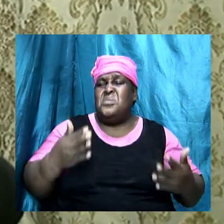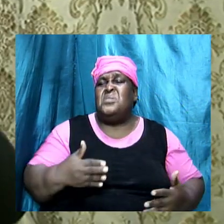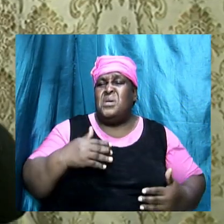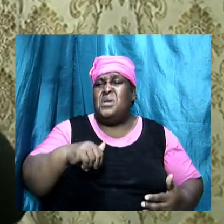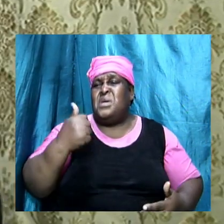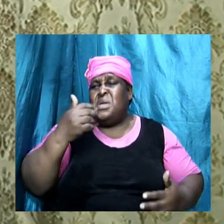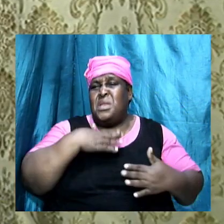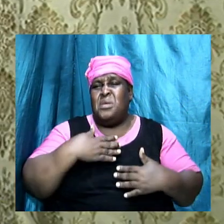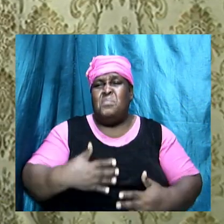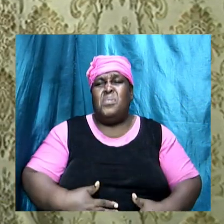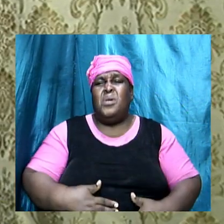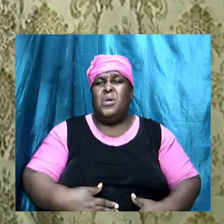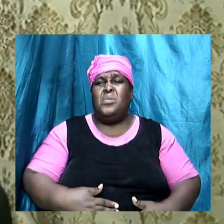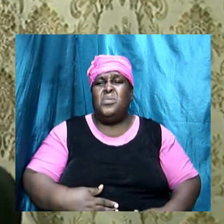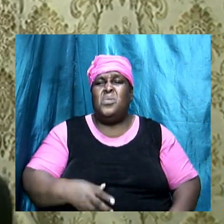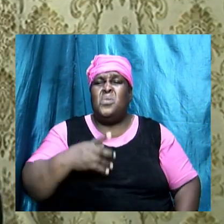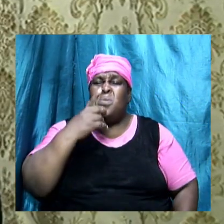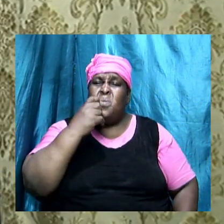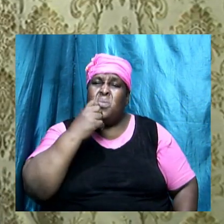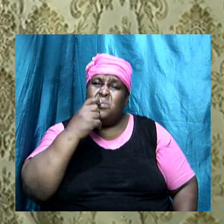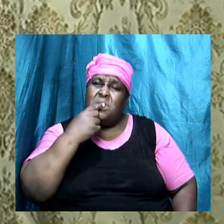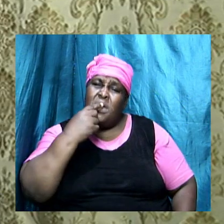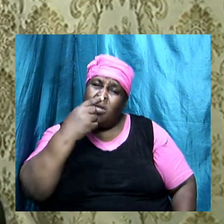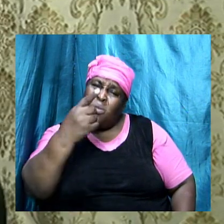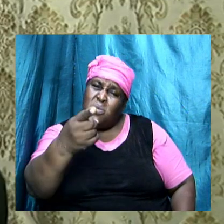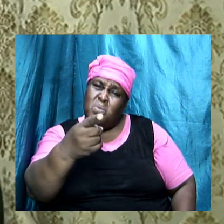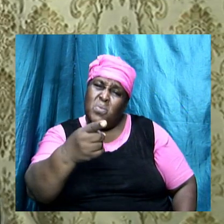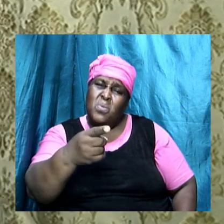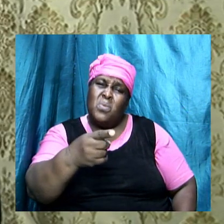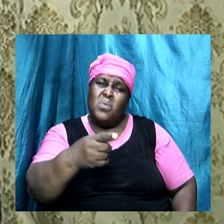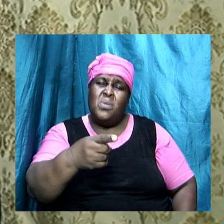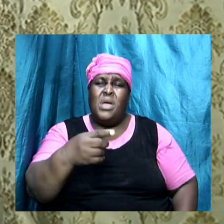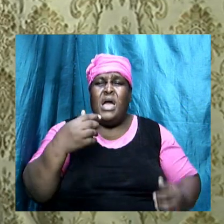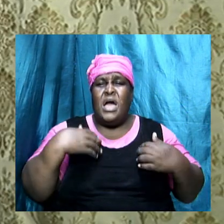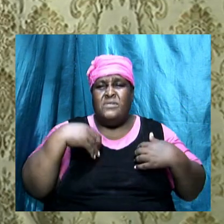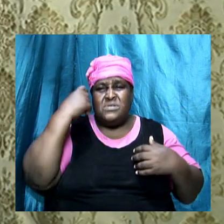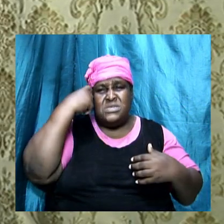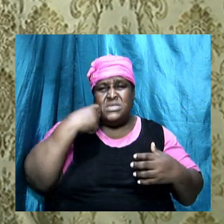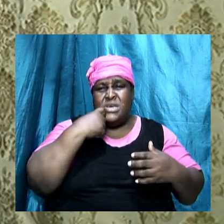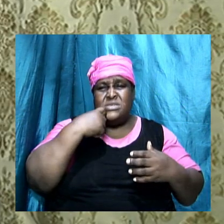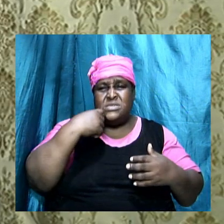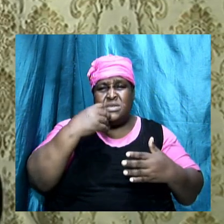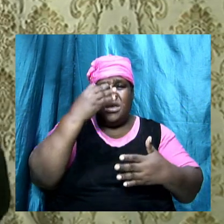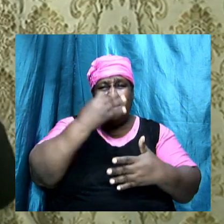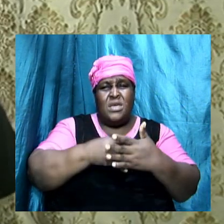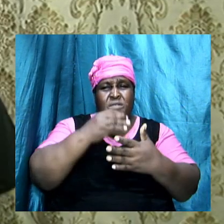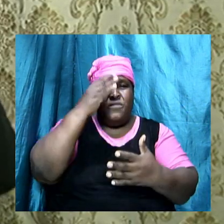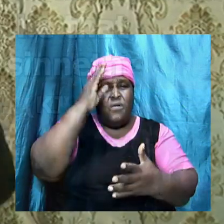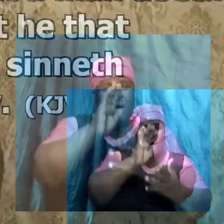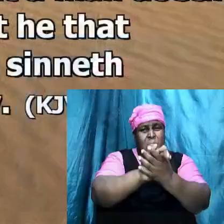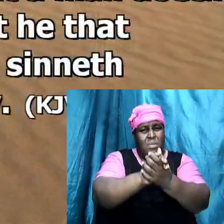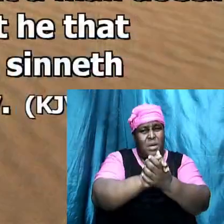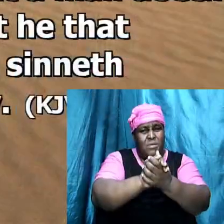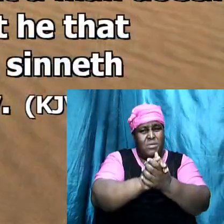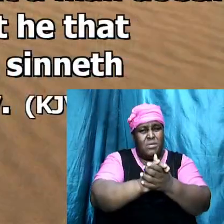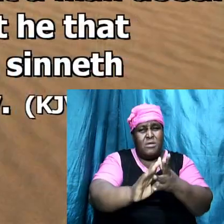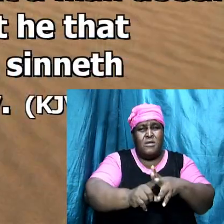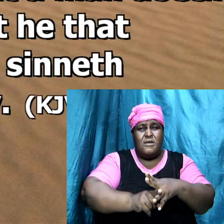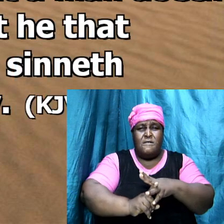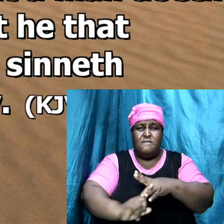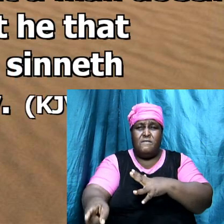that, look here, you need to sample it before. Look here, I come against it in the name of Jesus Christ. Look here, the Bible says, flee